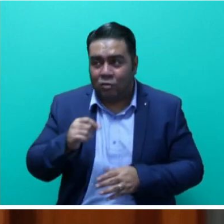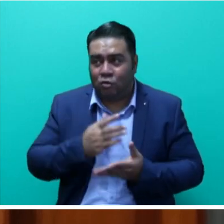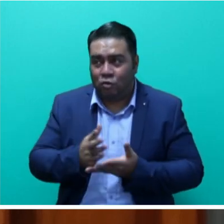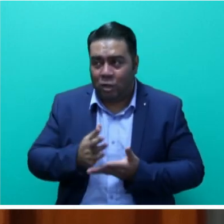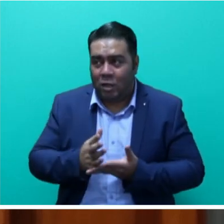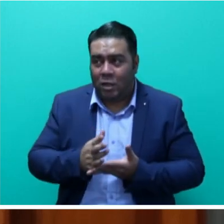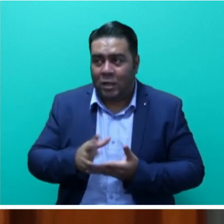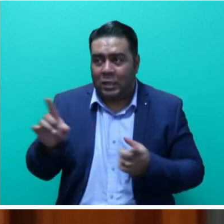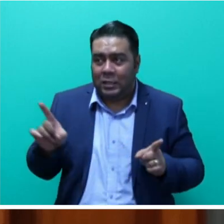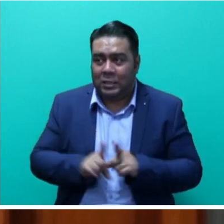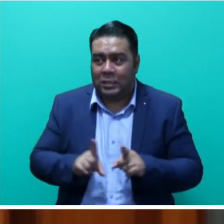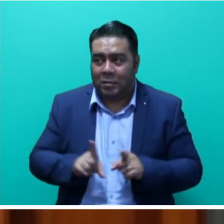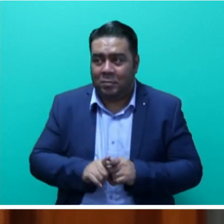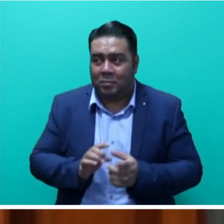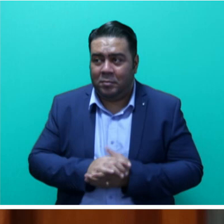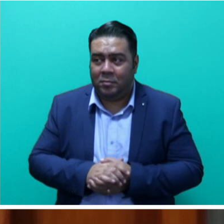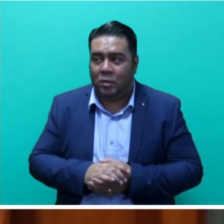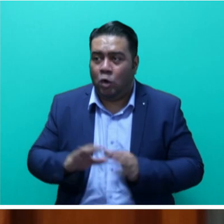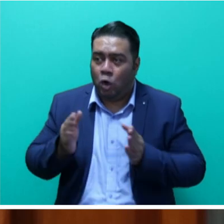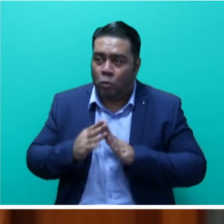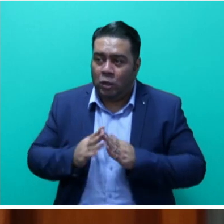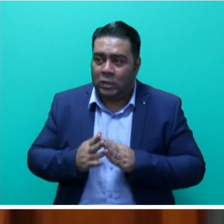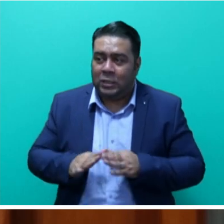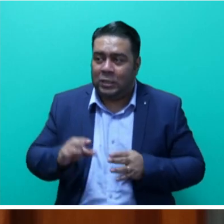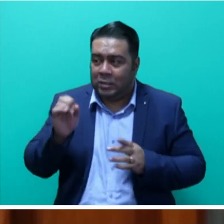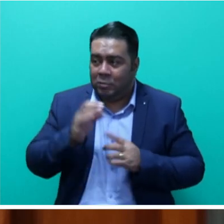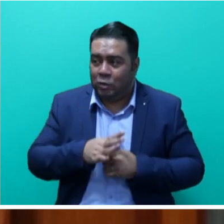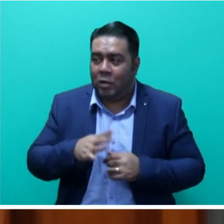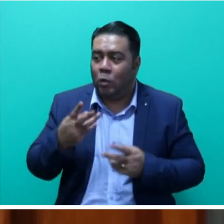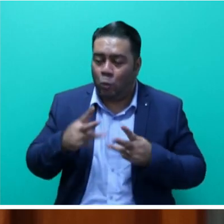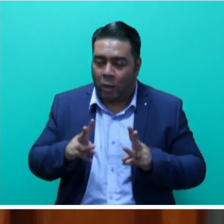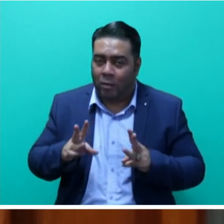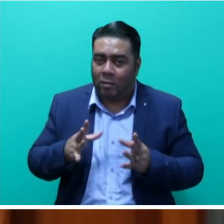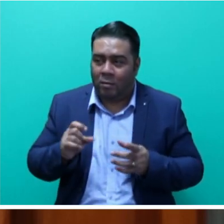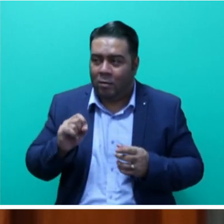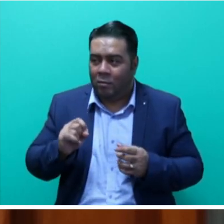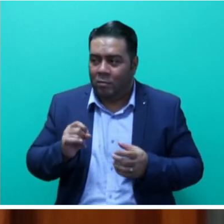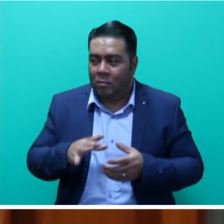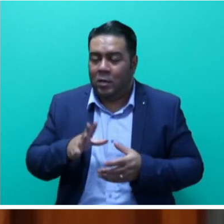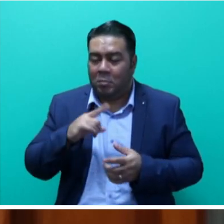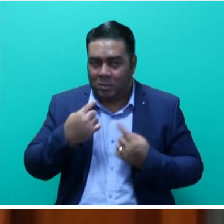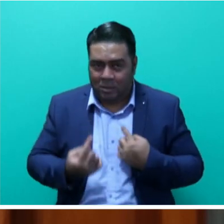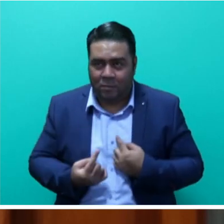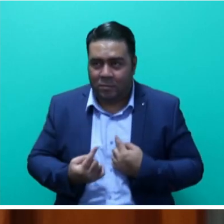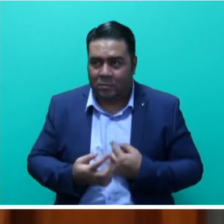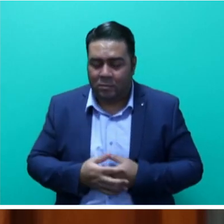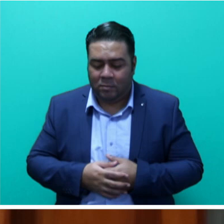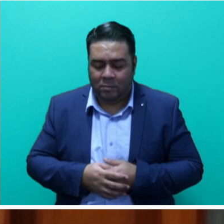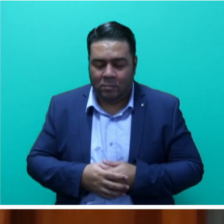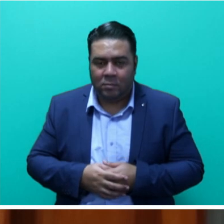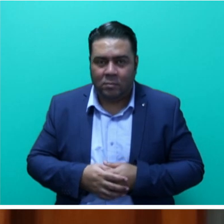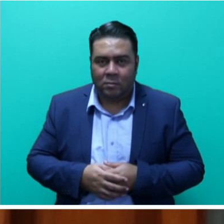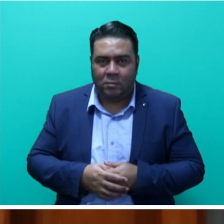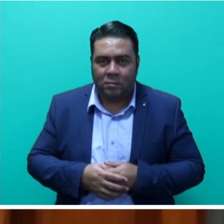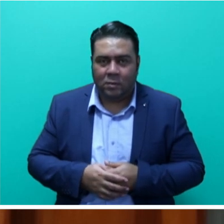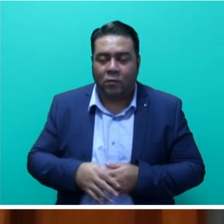parallels in terms of community spirit and the way they conducted themselves. Cooperatives, sir, if governed properly, from a